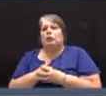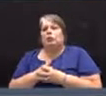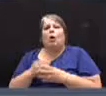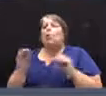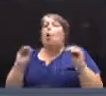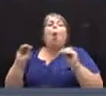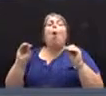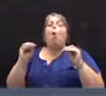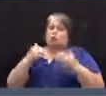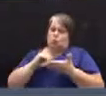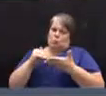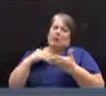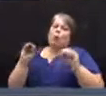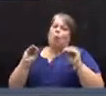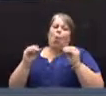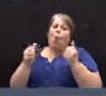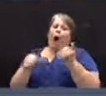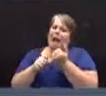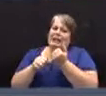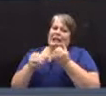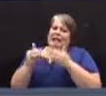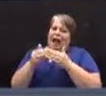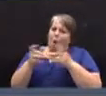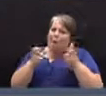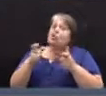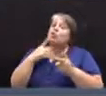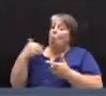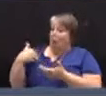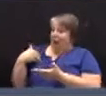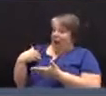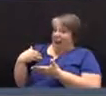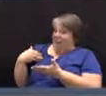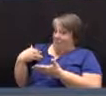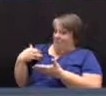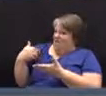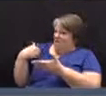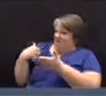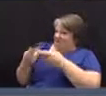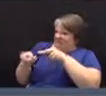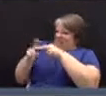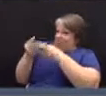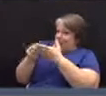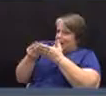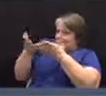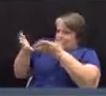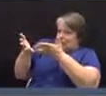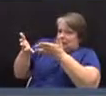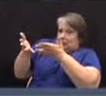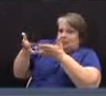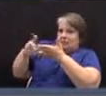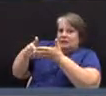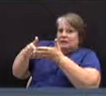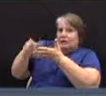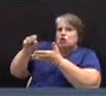salary's worth of savings in the surplus that we anticipate